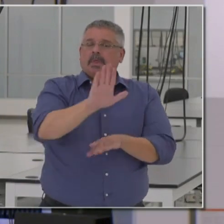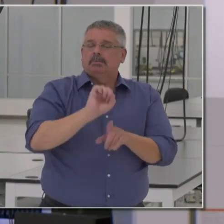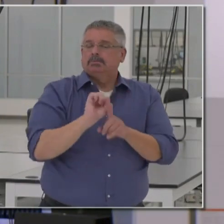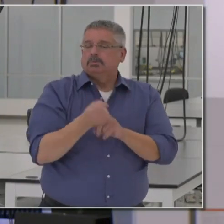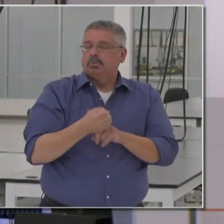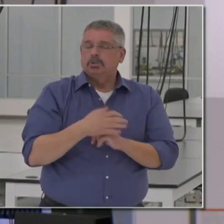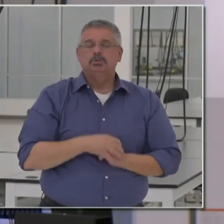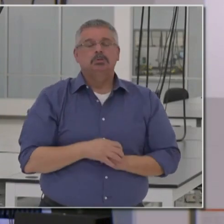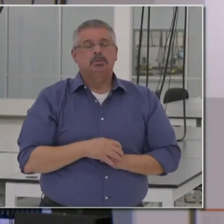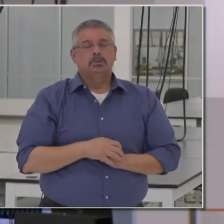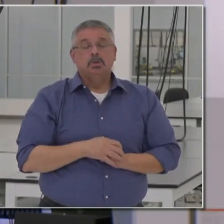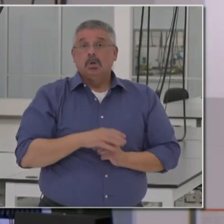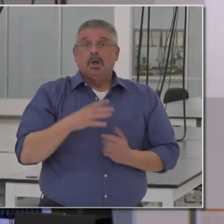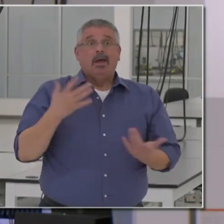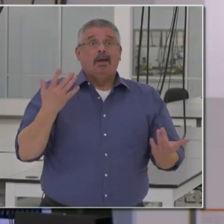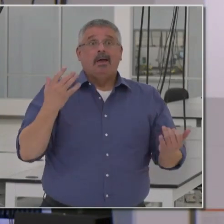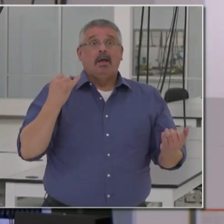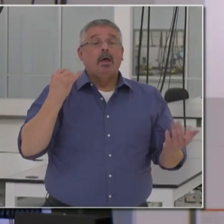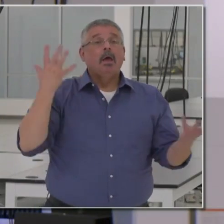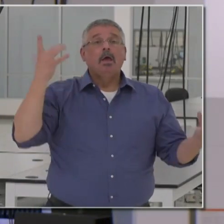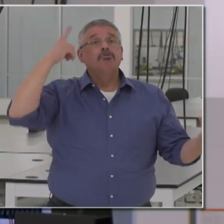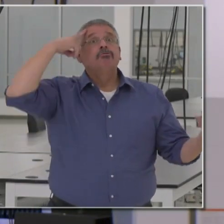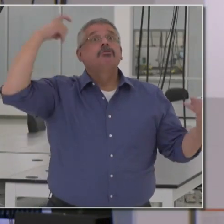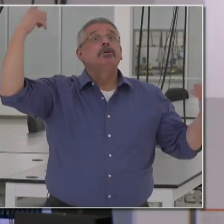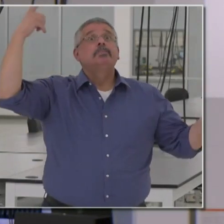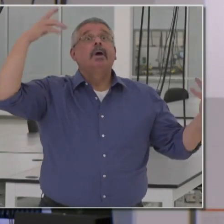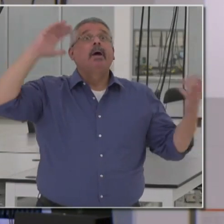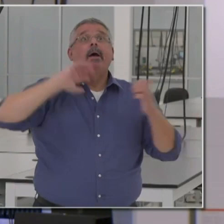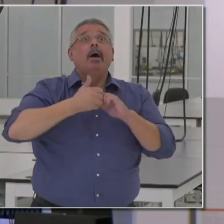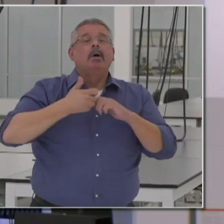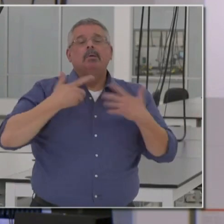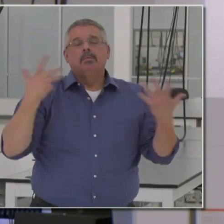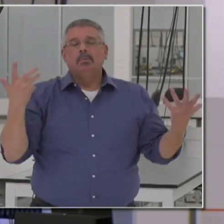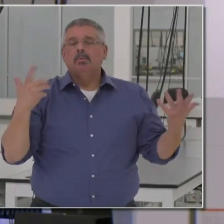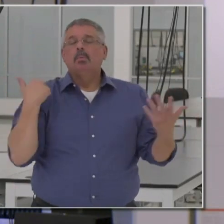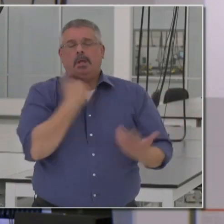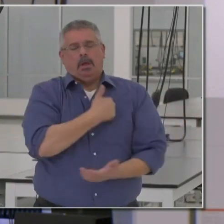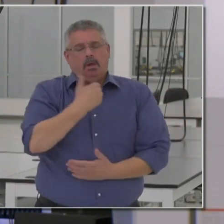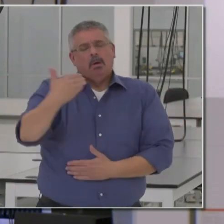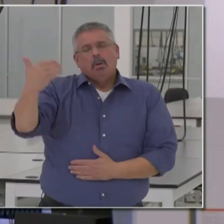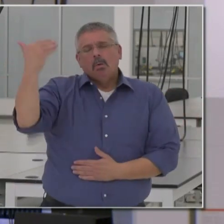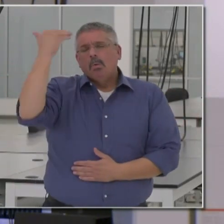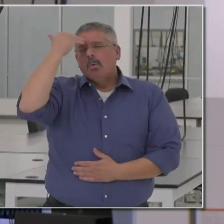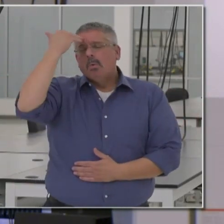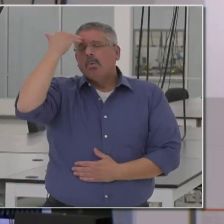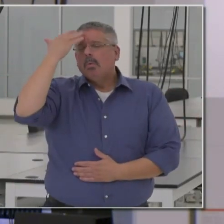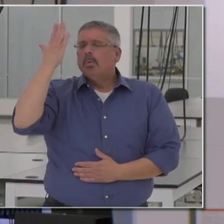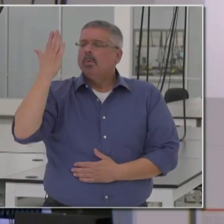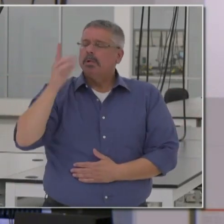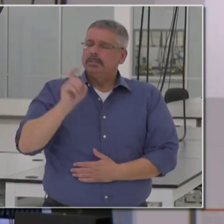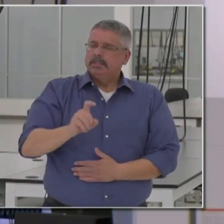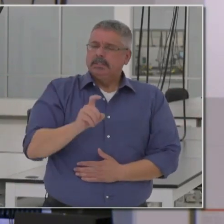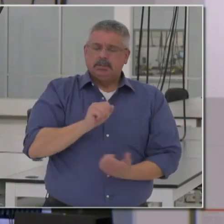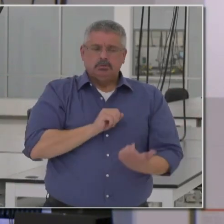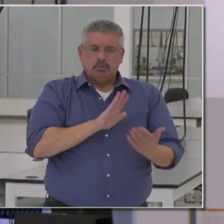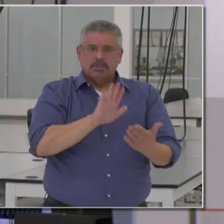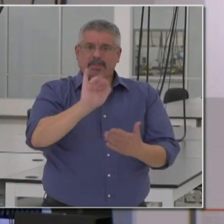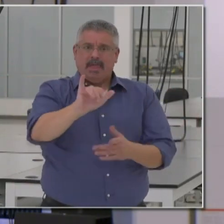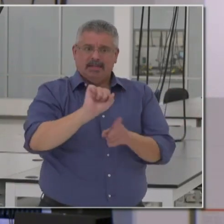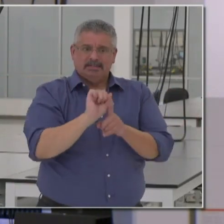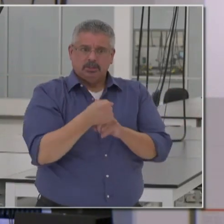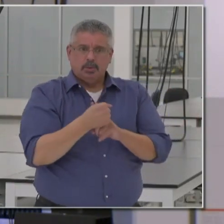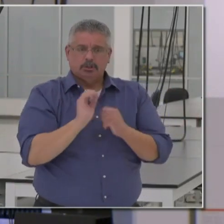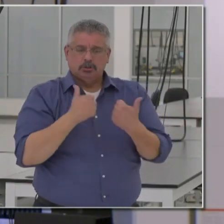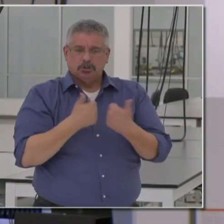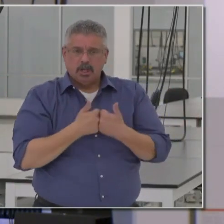we're not ideological about how we do that. And we are very cognizant about the need not only address the situational